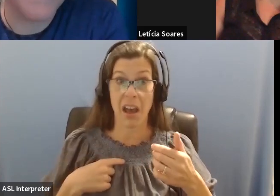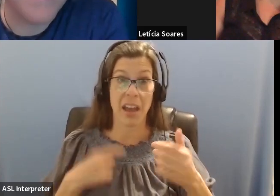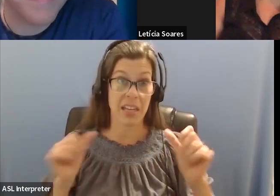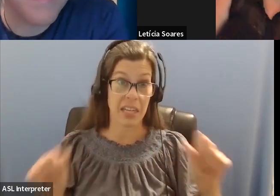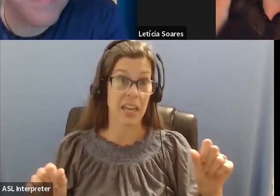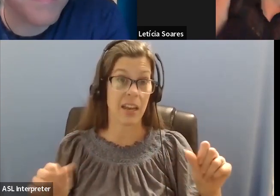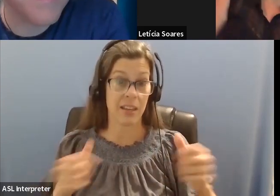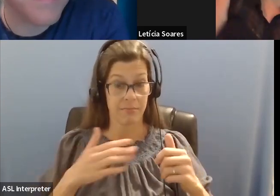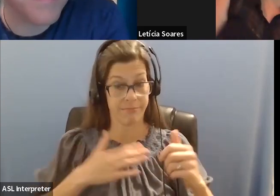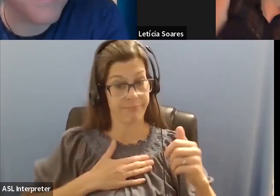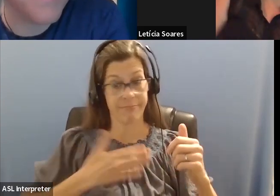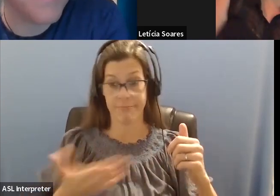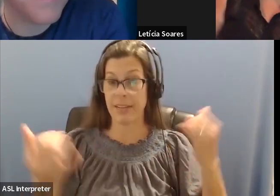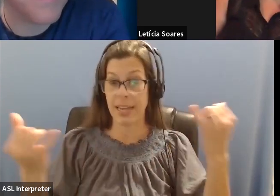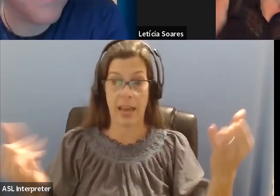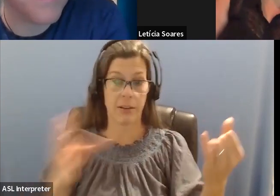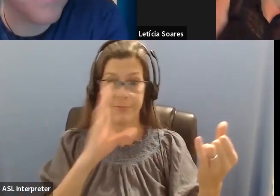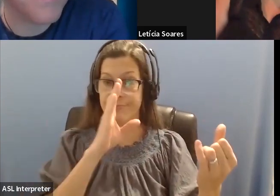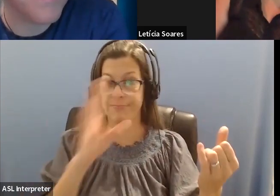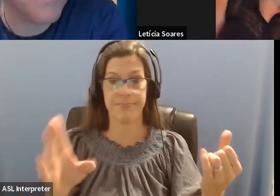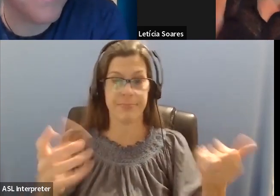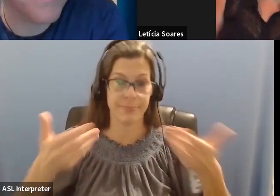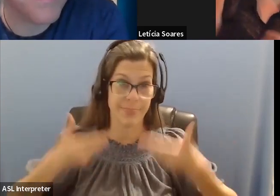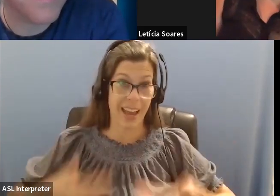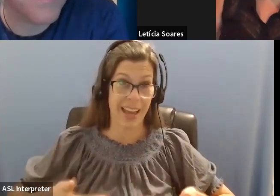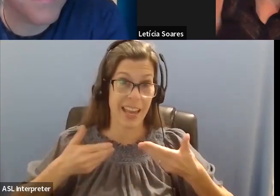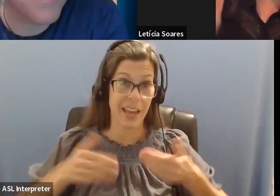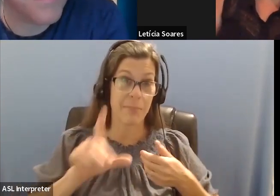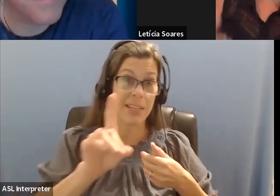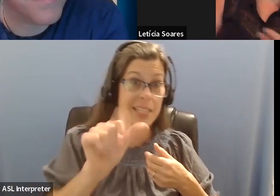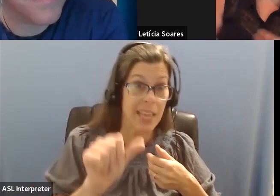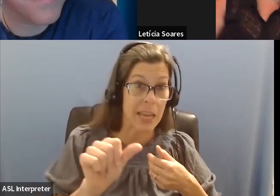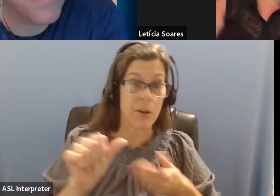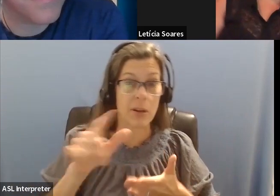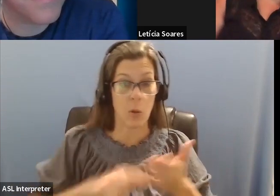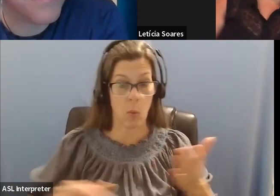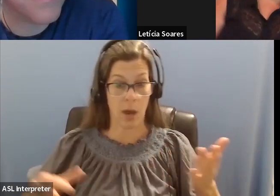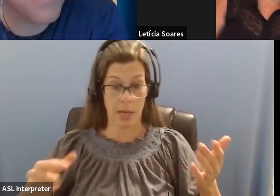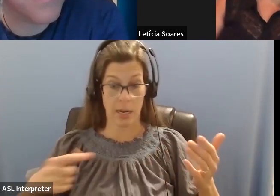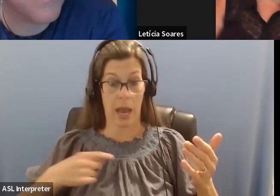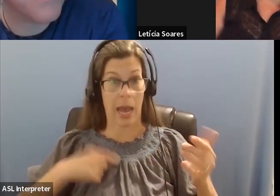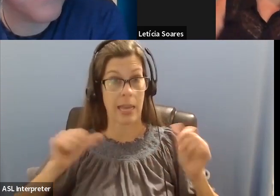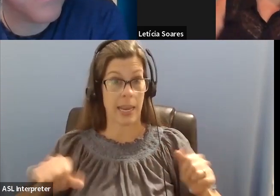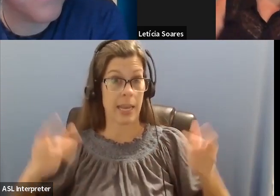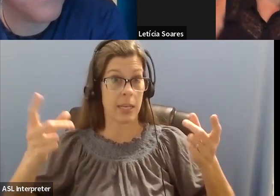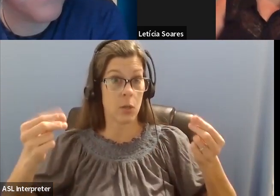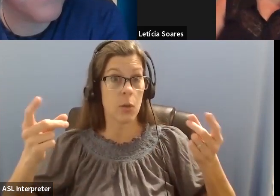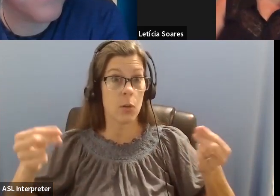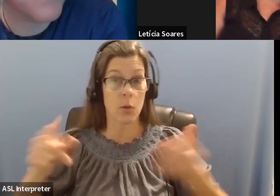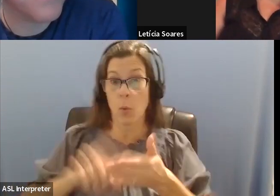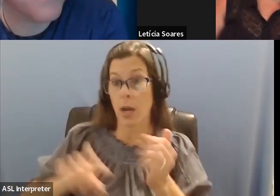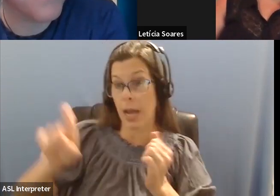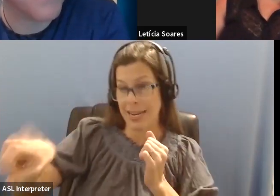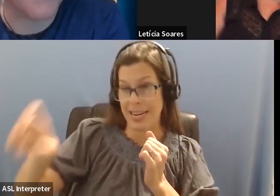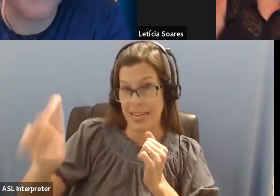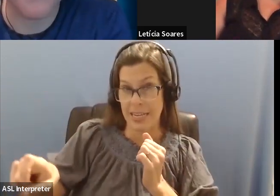the things that I cannot do, and this is what I need in order to feel comfortable and, you know, achieve my wellbeing.